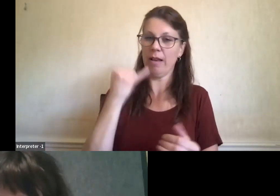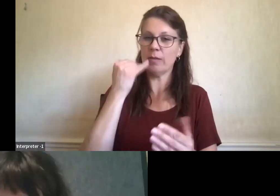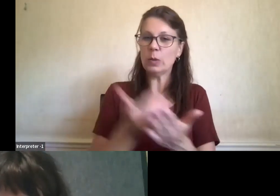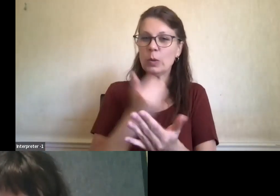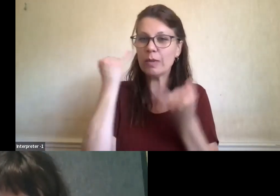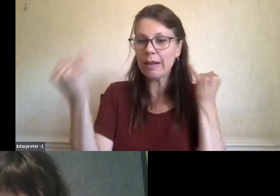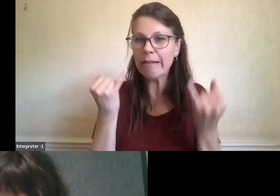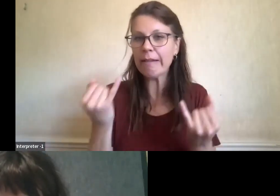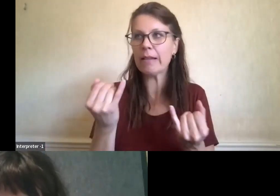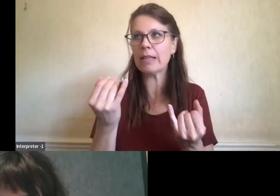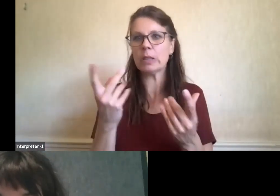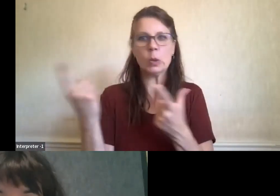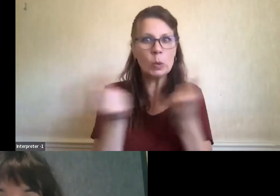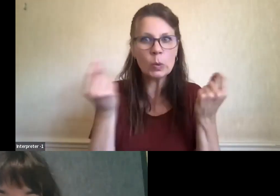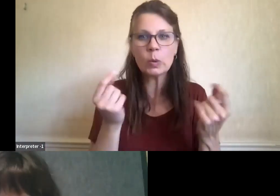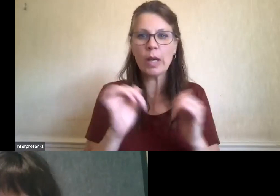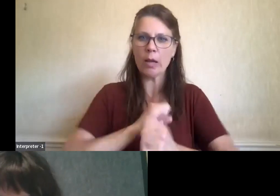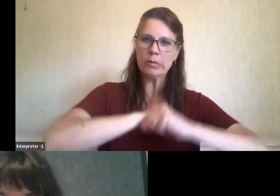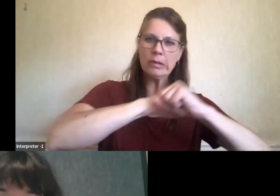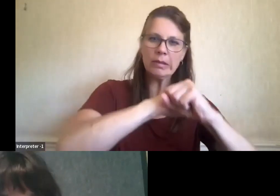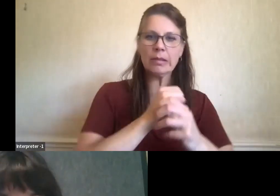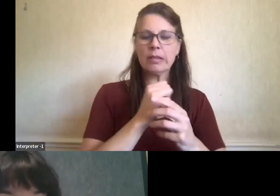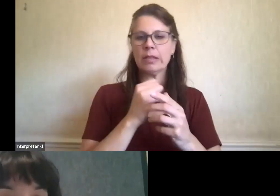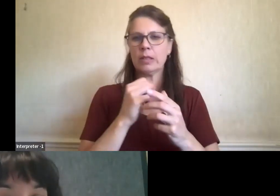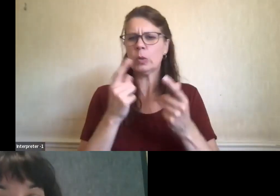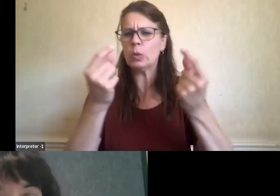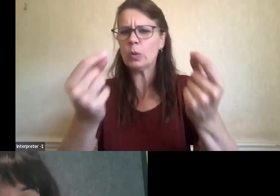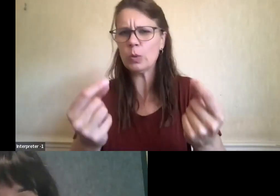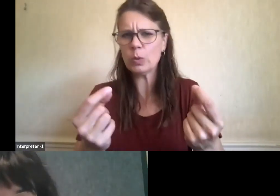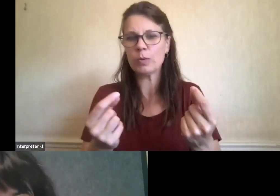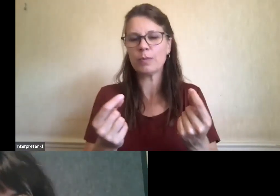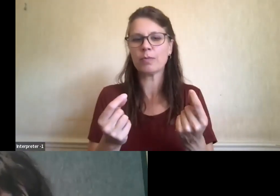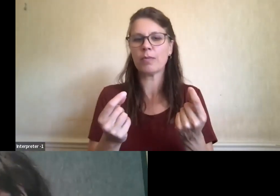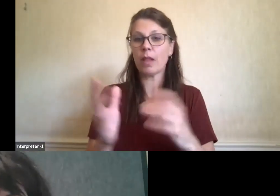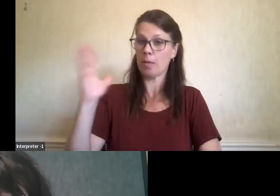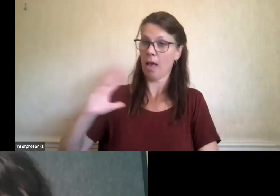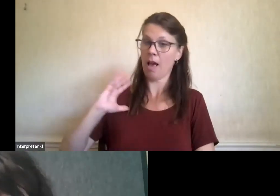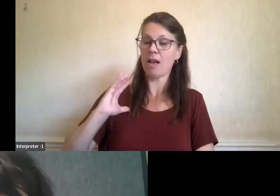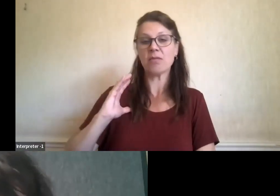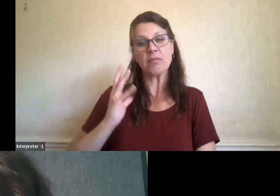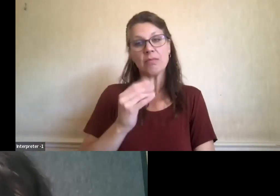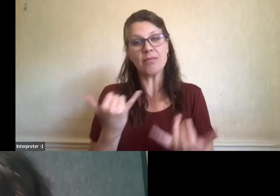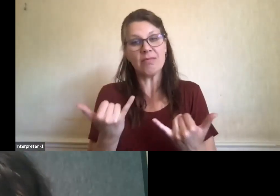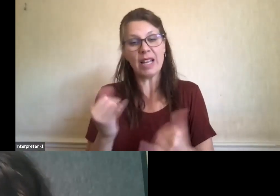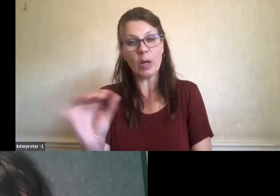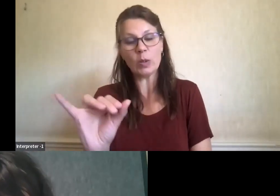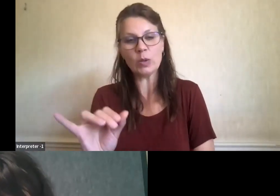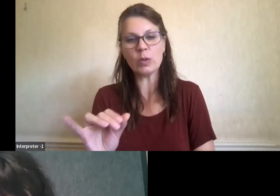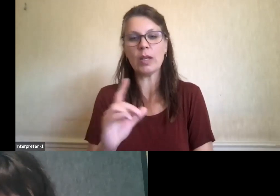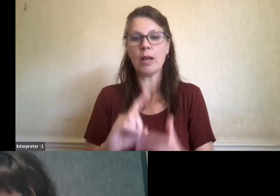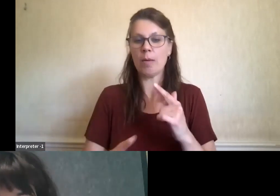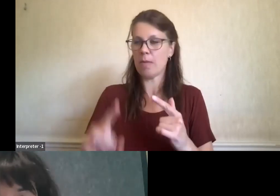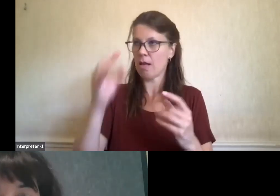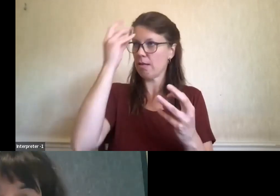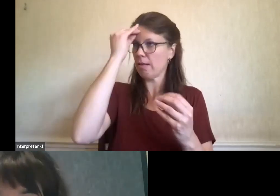level rise and climate change. In the past, and I would say even in the current, the dominant thinking around coastal adaptation